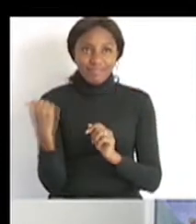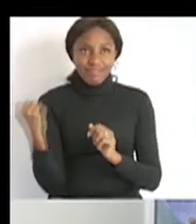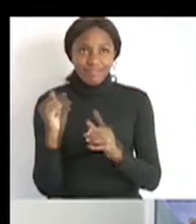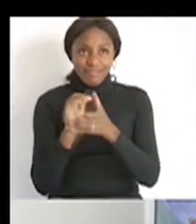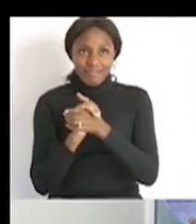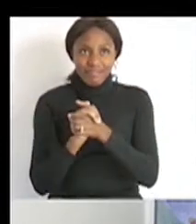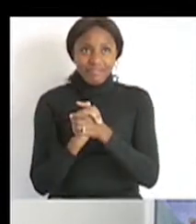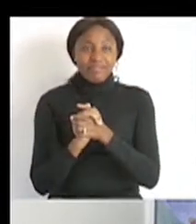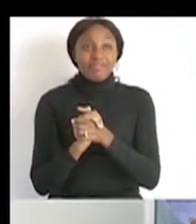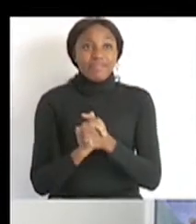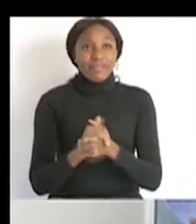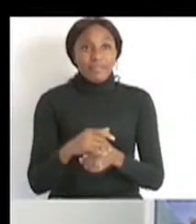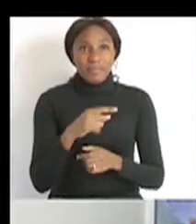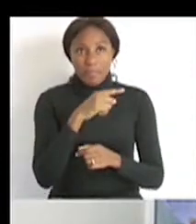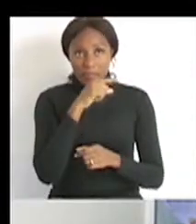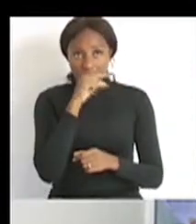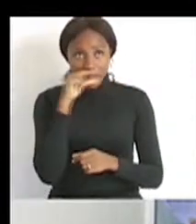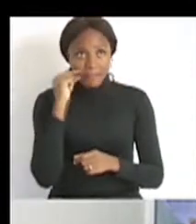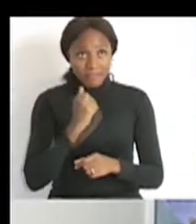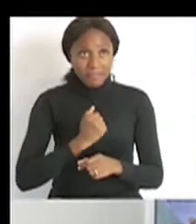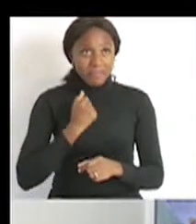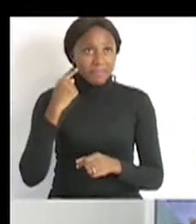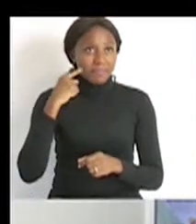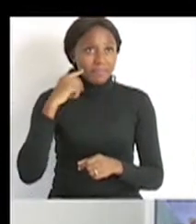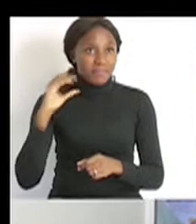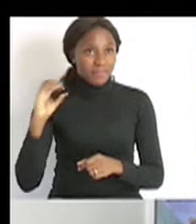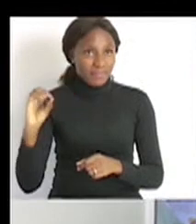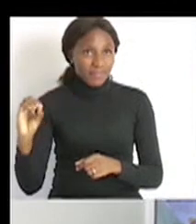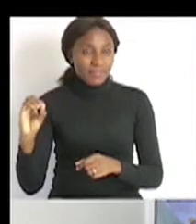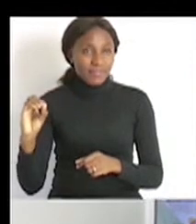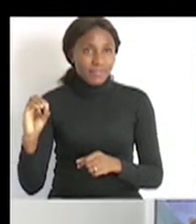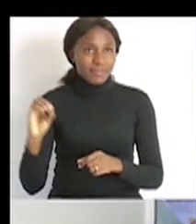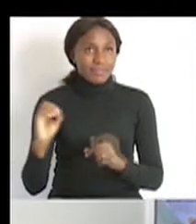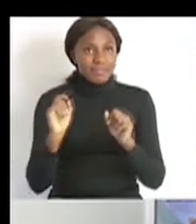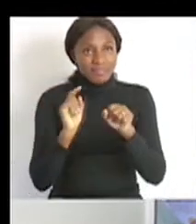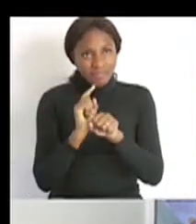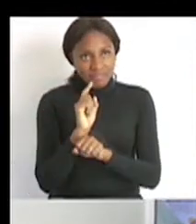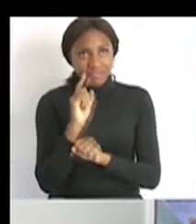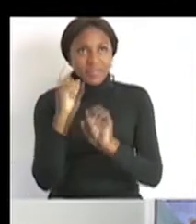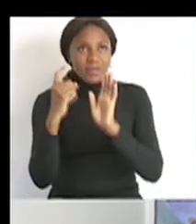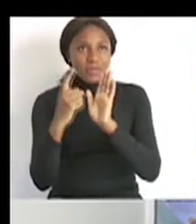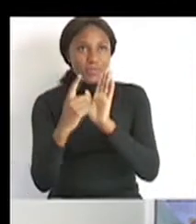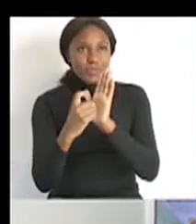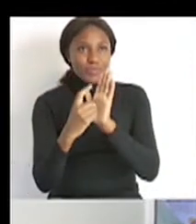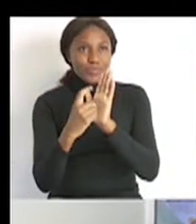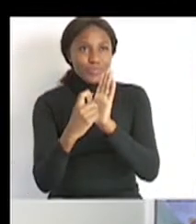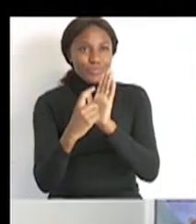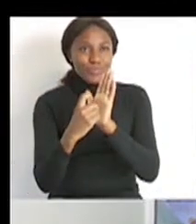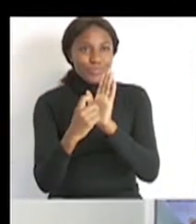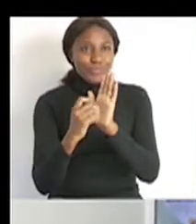am Miss Stefani Kortse. Before we start our lesson today, let's quickly sanitize, Chanel.